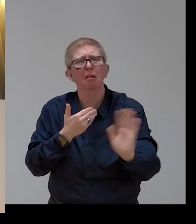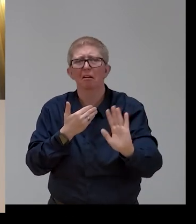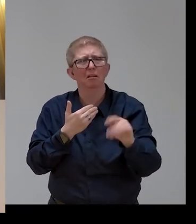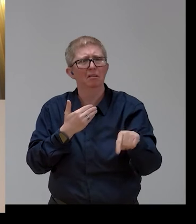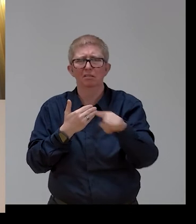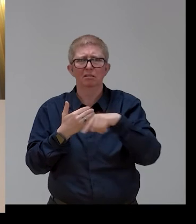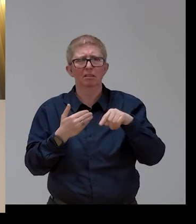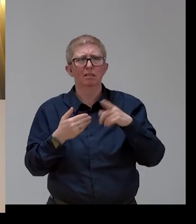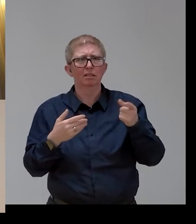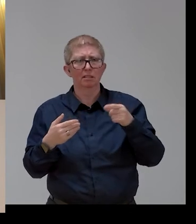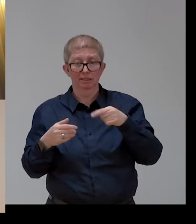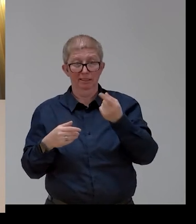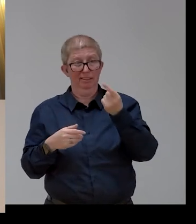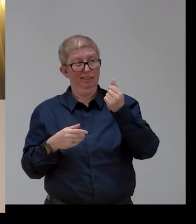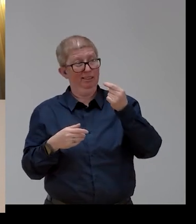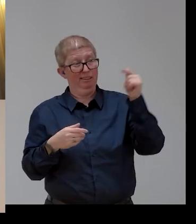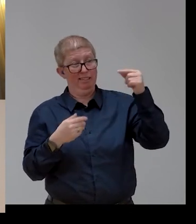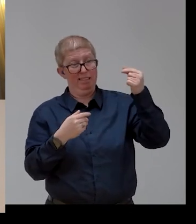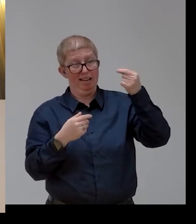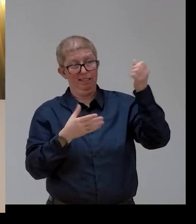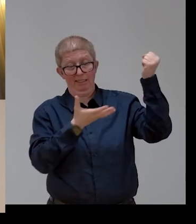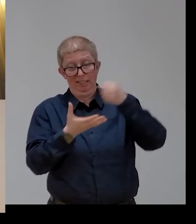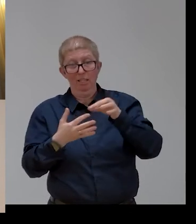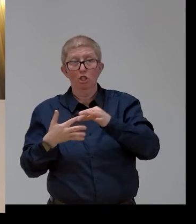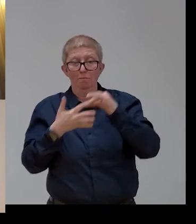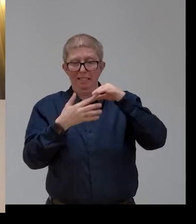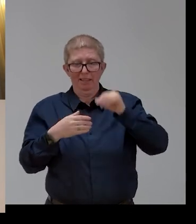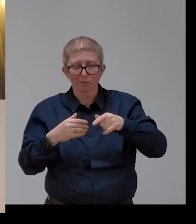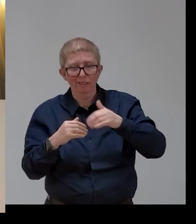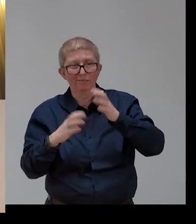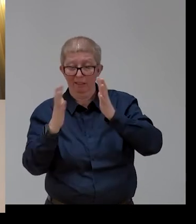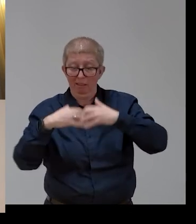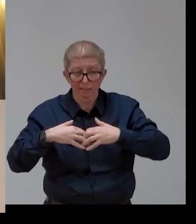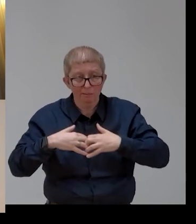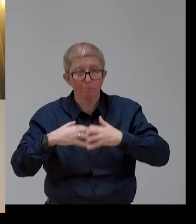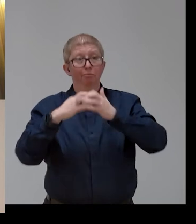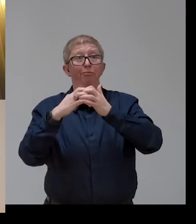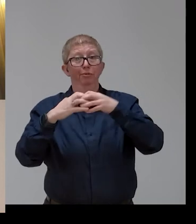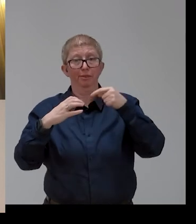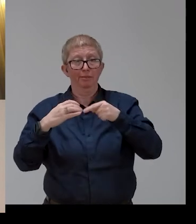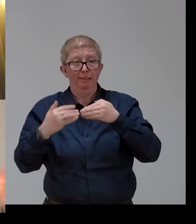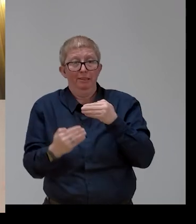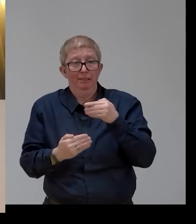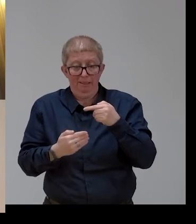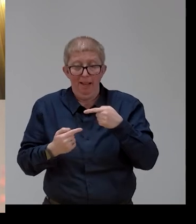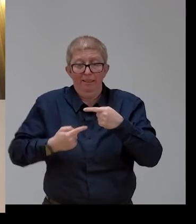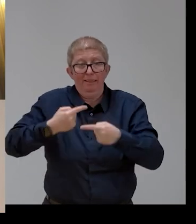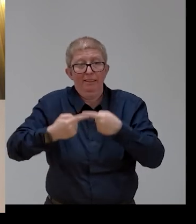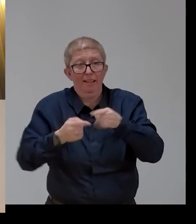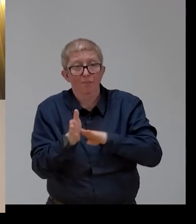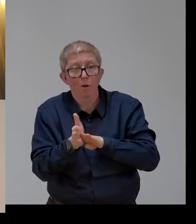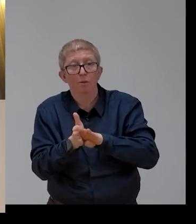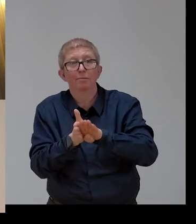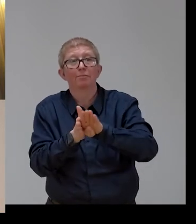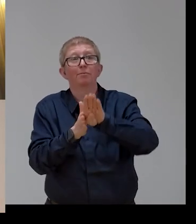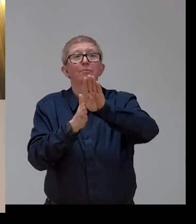money to develop plans and actions on the ground to an extent that was